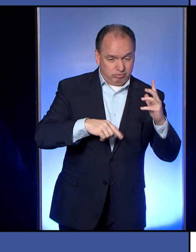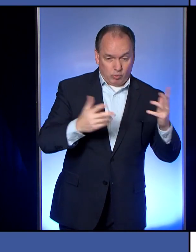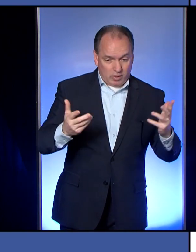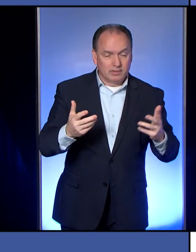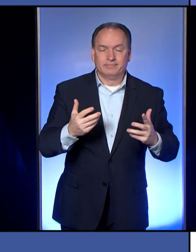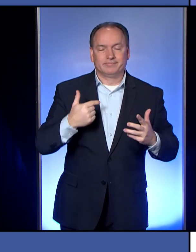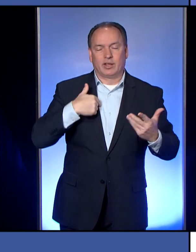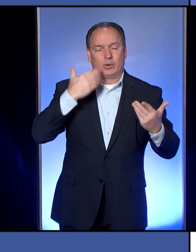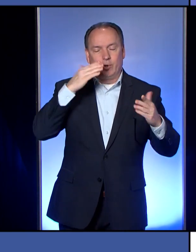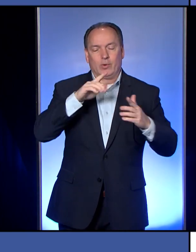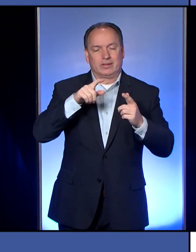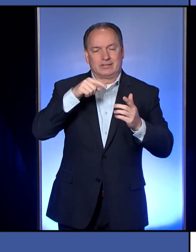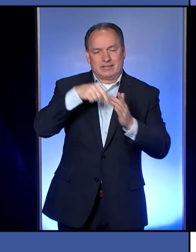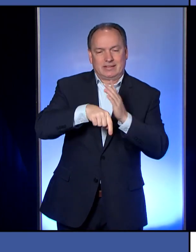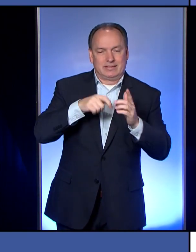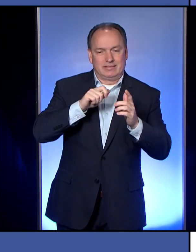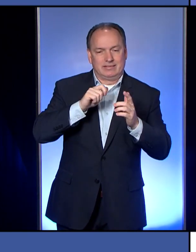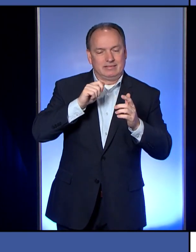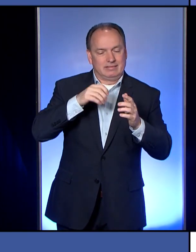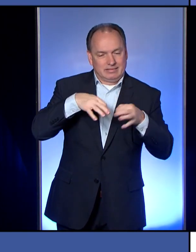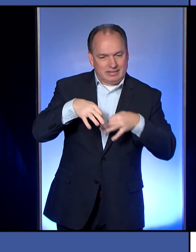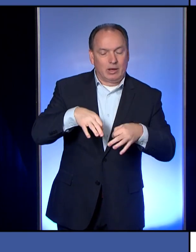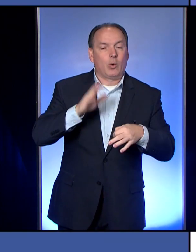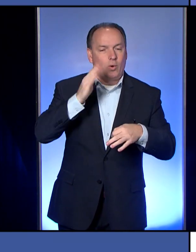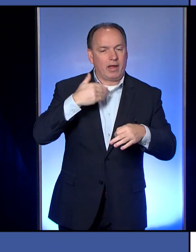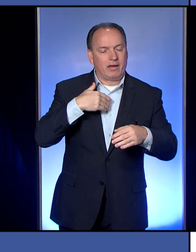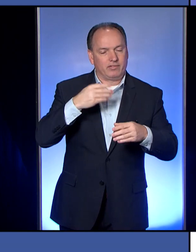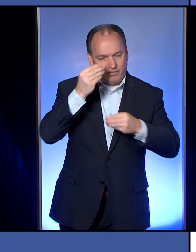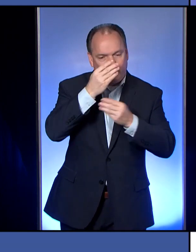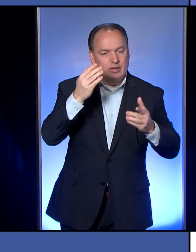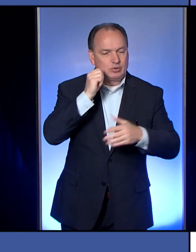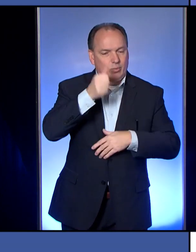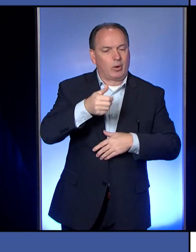and I will have that for you tomorrow. Got it.